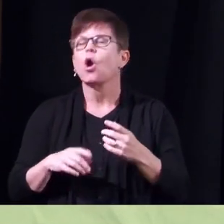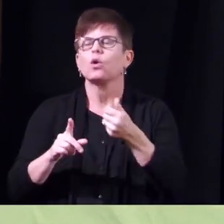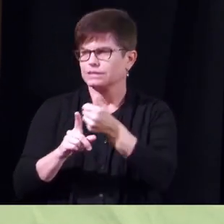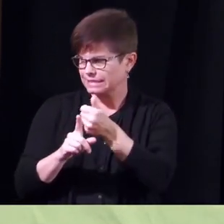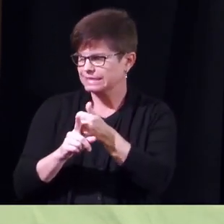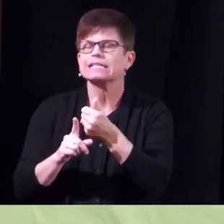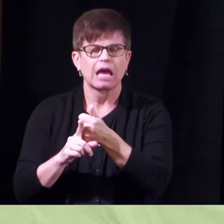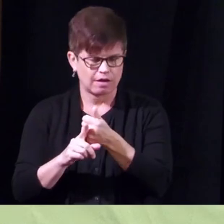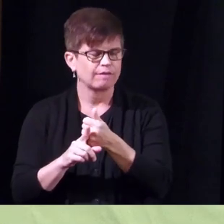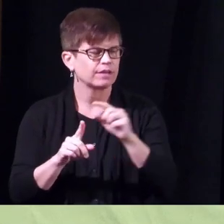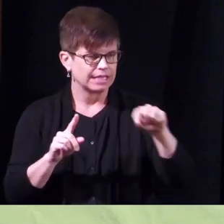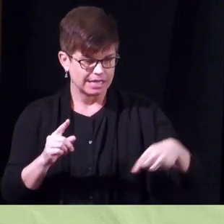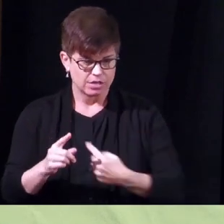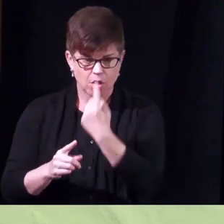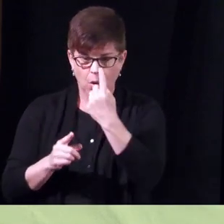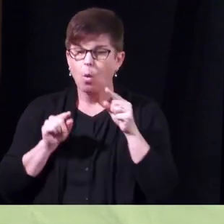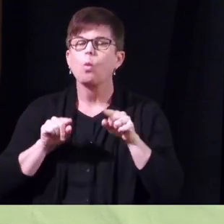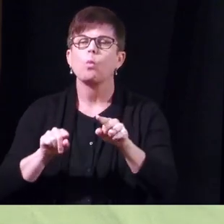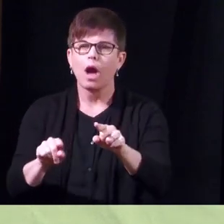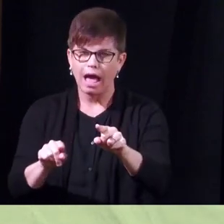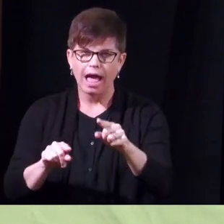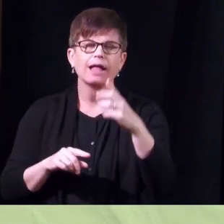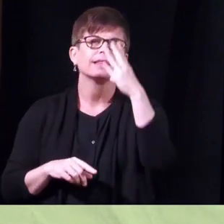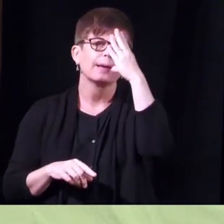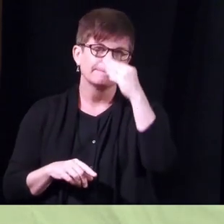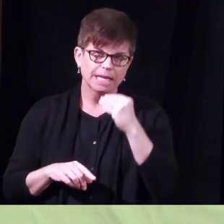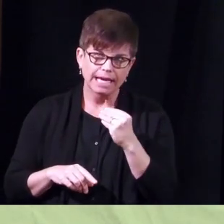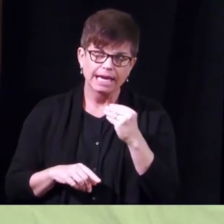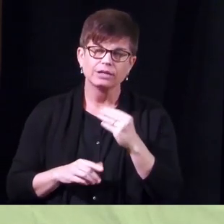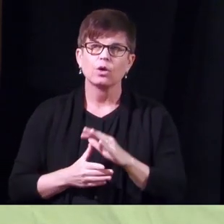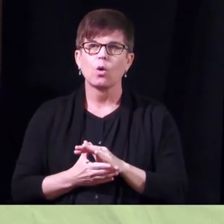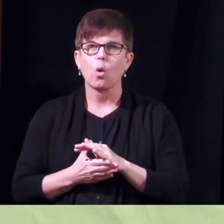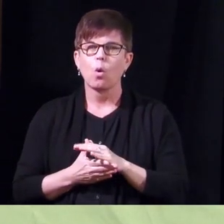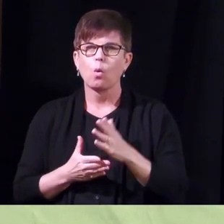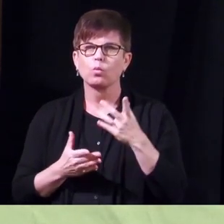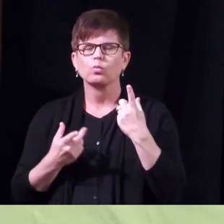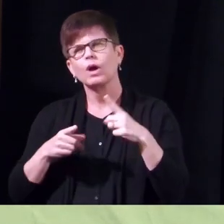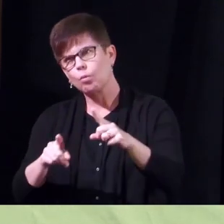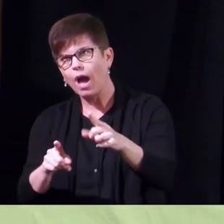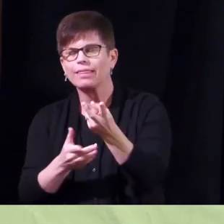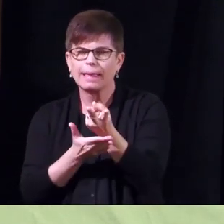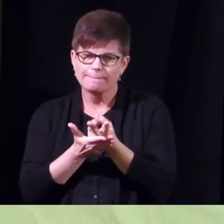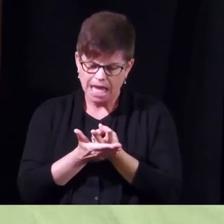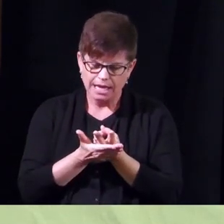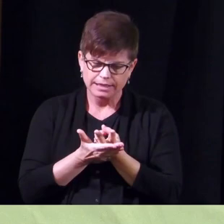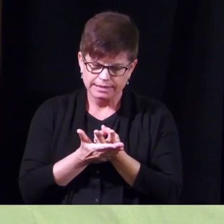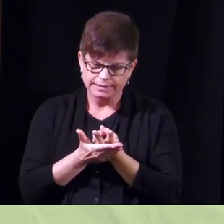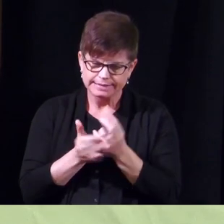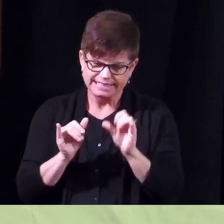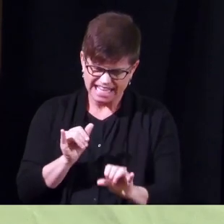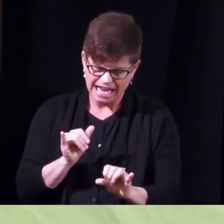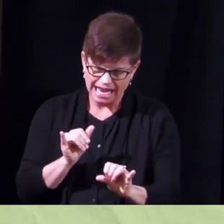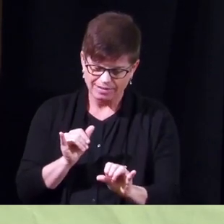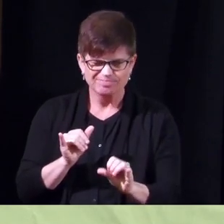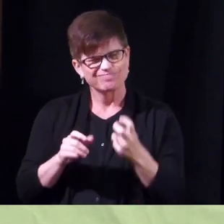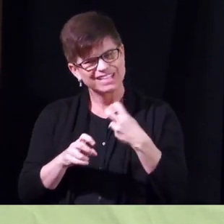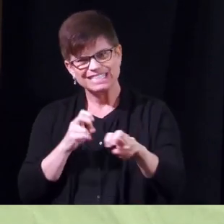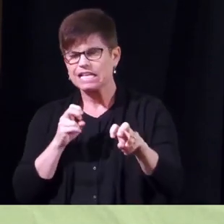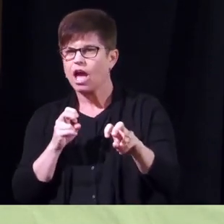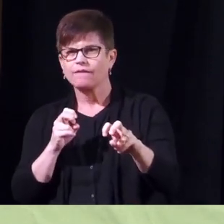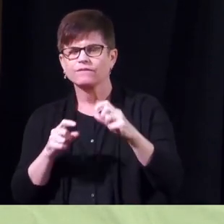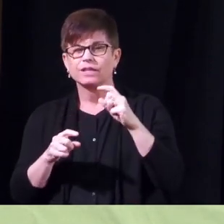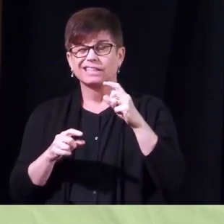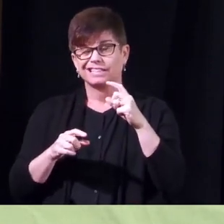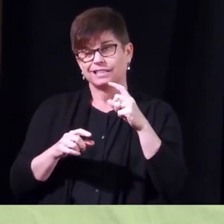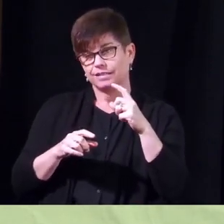catheterization while in bed right uh it's tough uh when we have to catheterize patients in